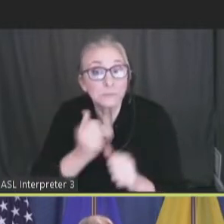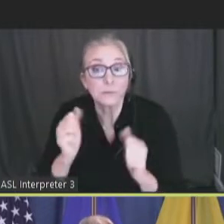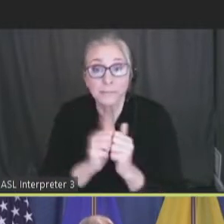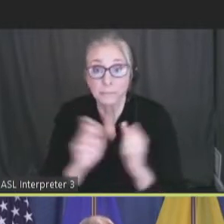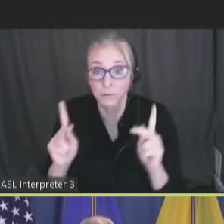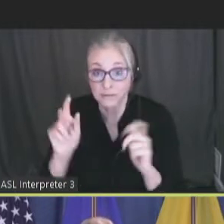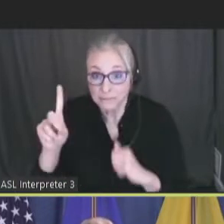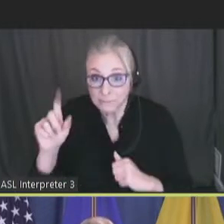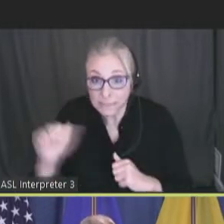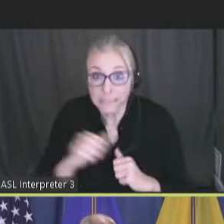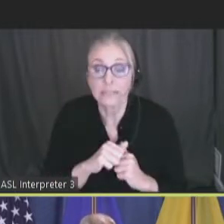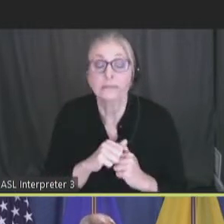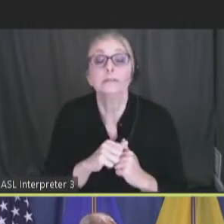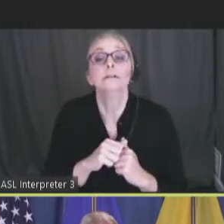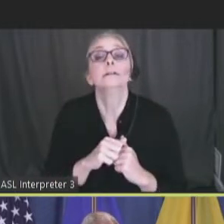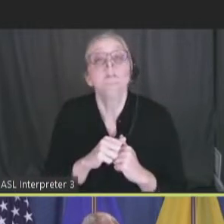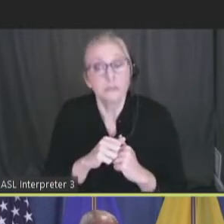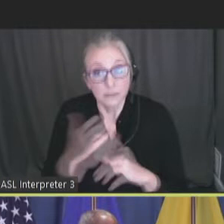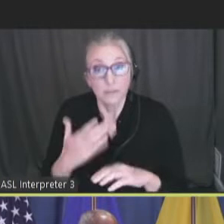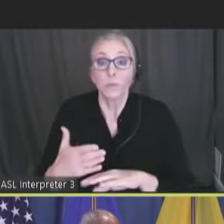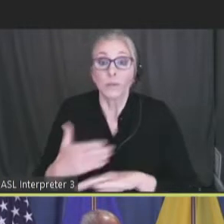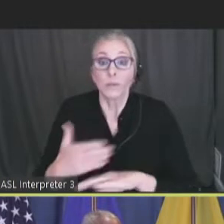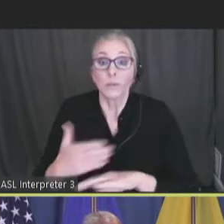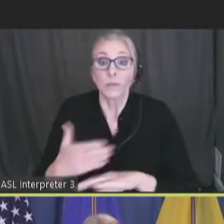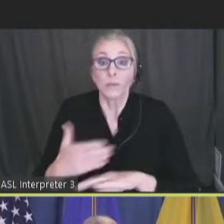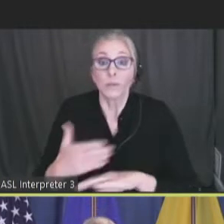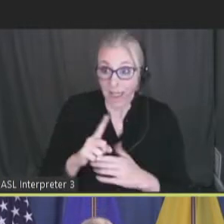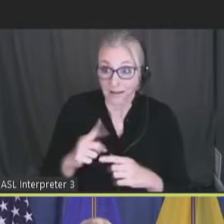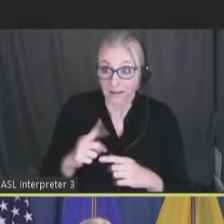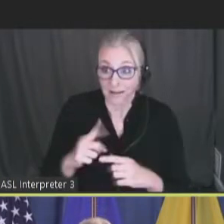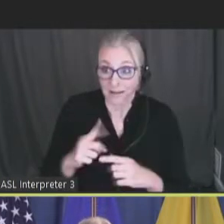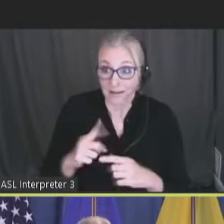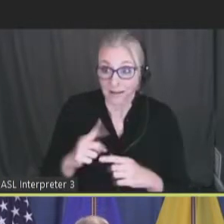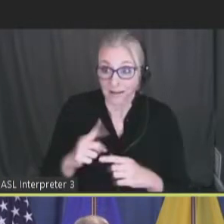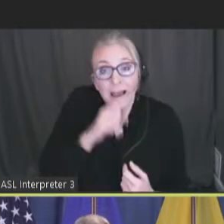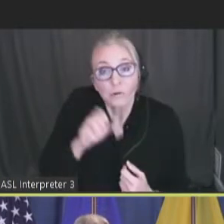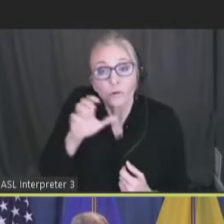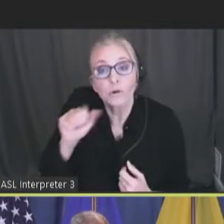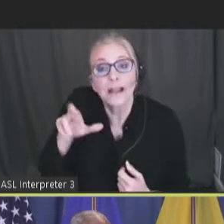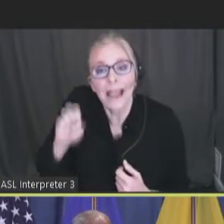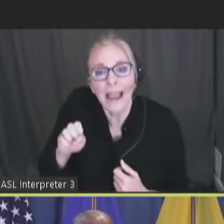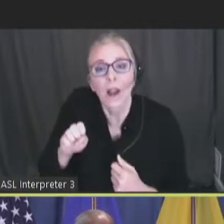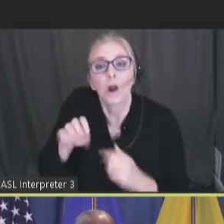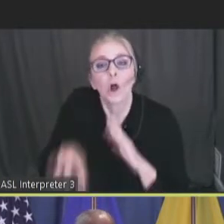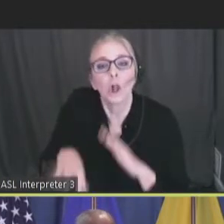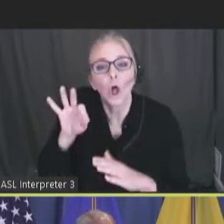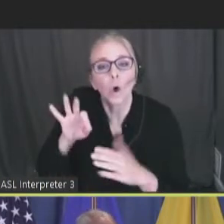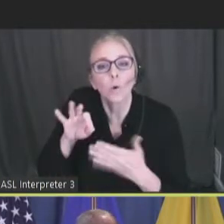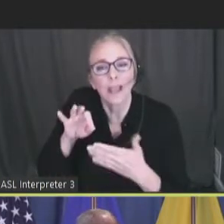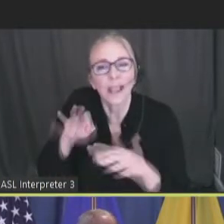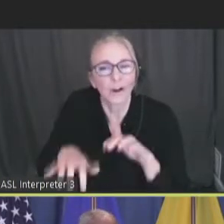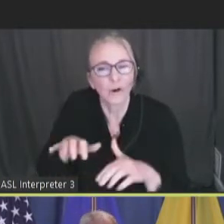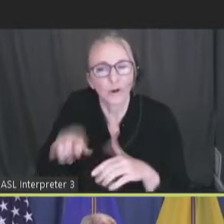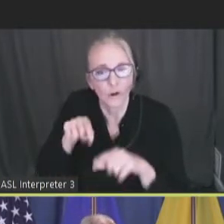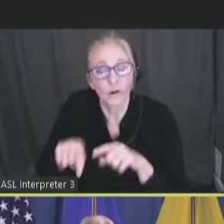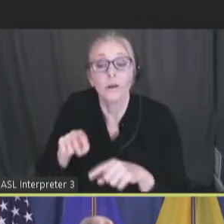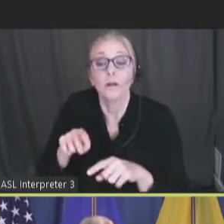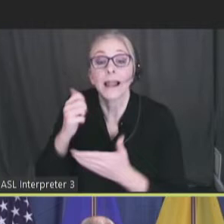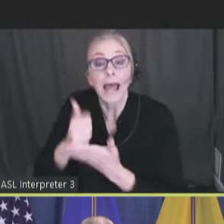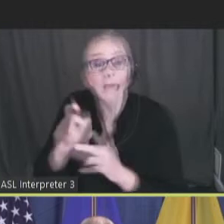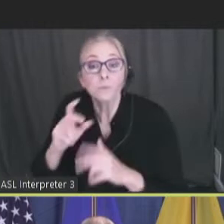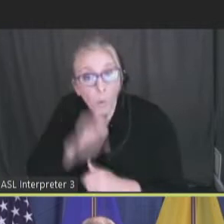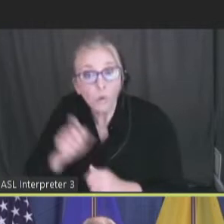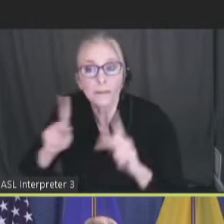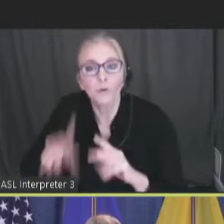And we enhanced our existing elder care locator that assists people, older people and families